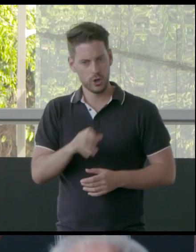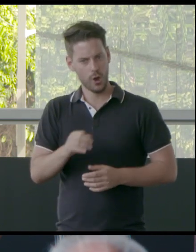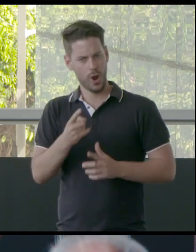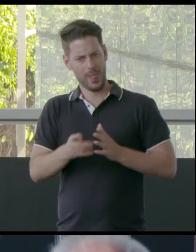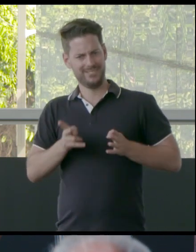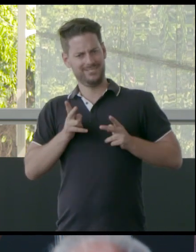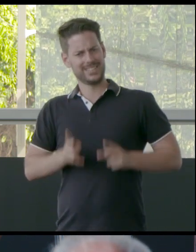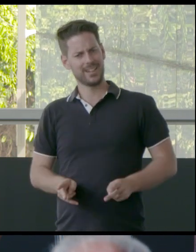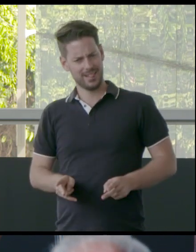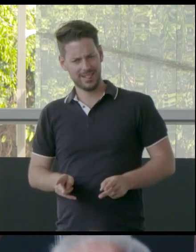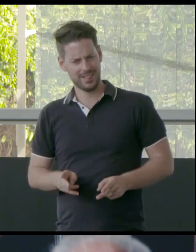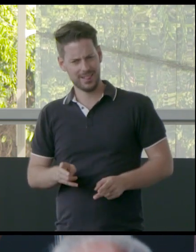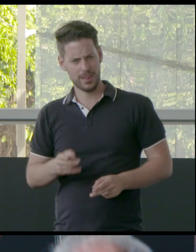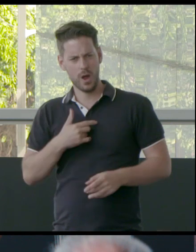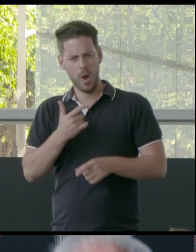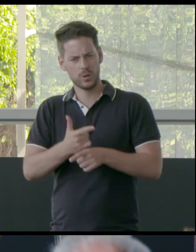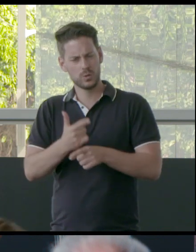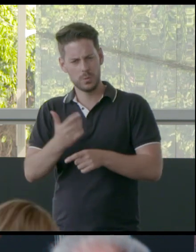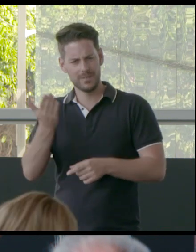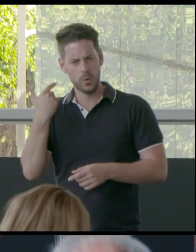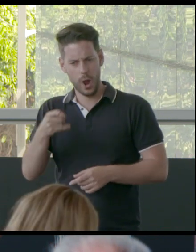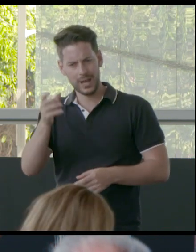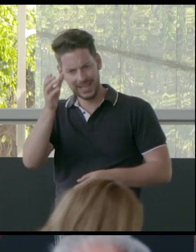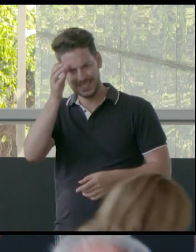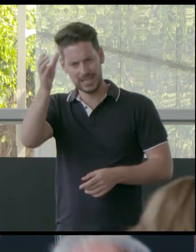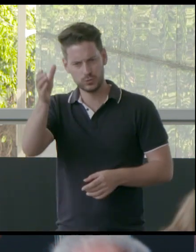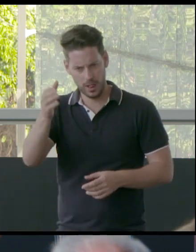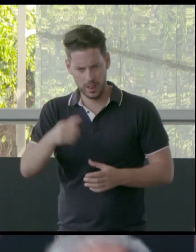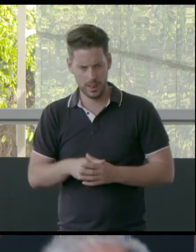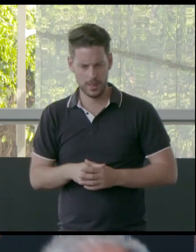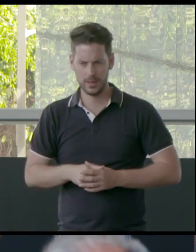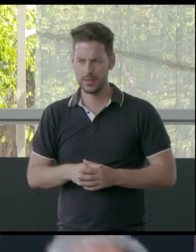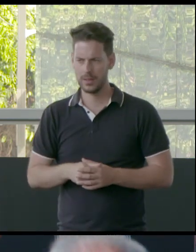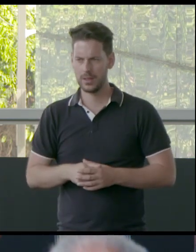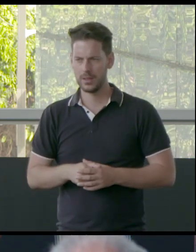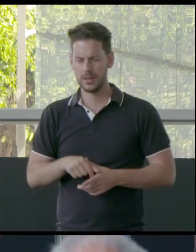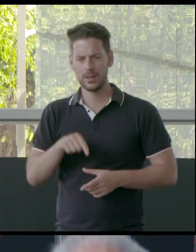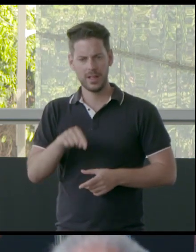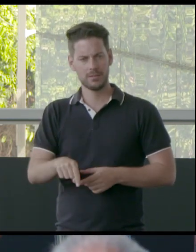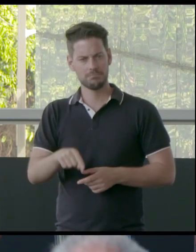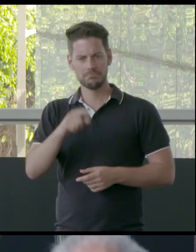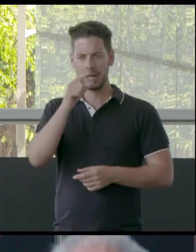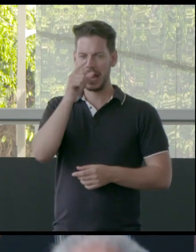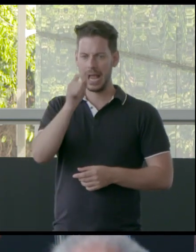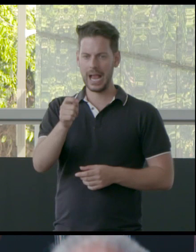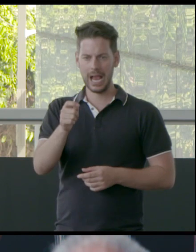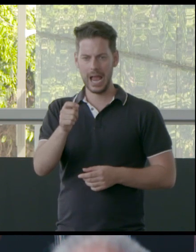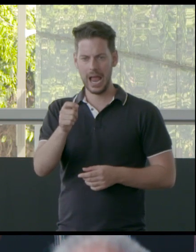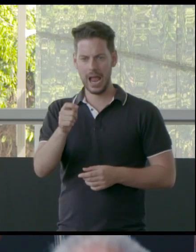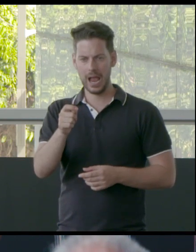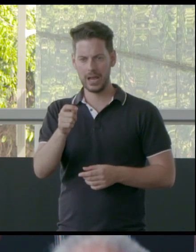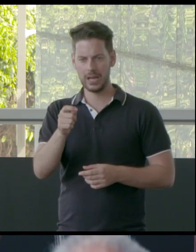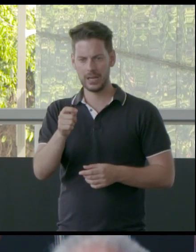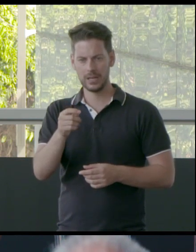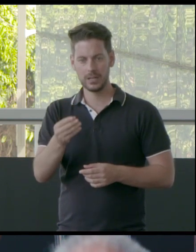objects, too. They're, as I was talking, that they're conceptual in their ability to then be used in the mineral